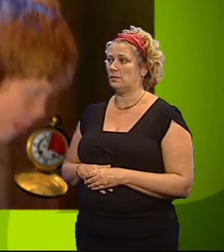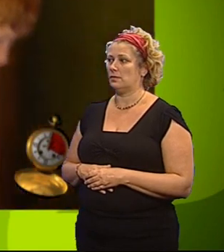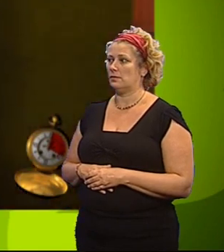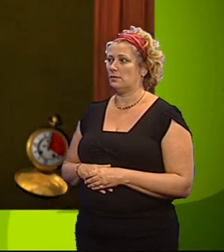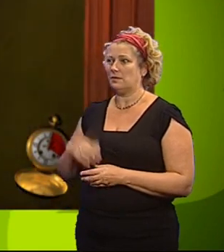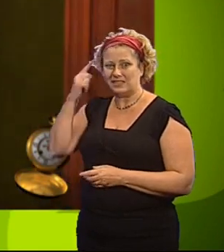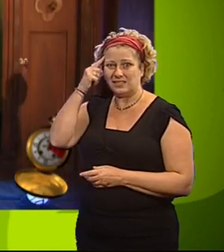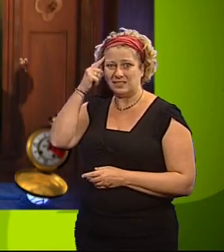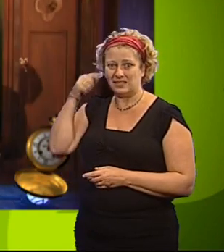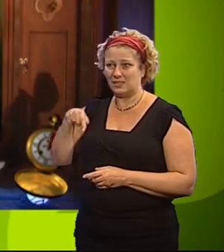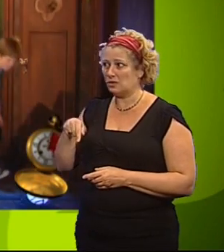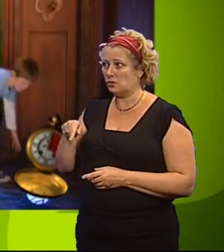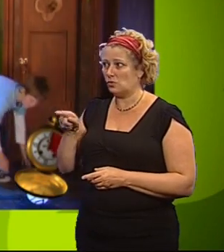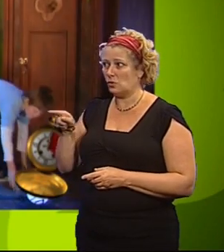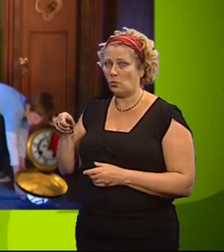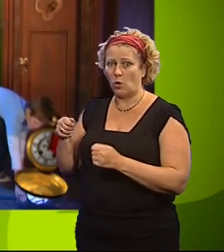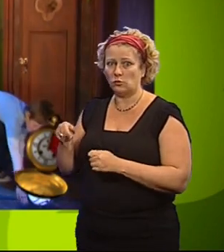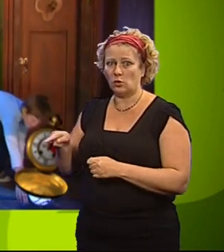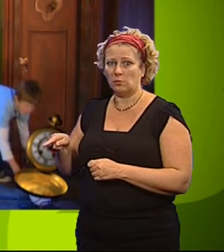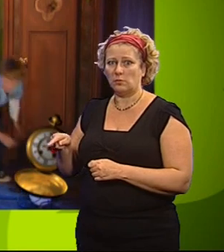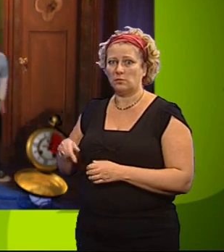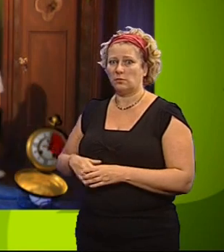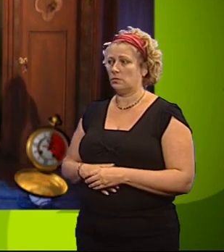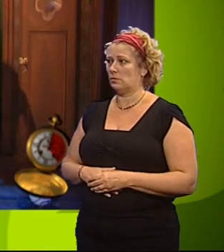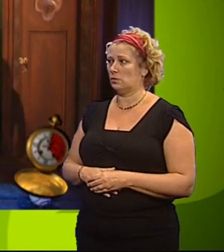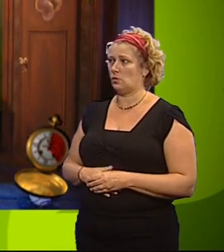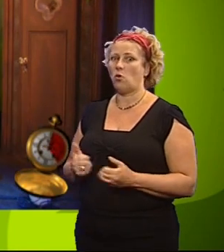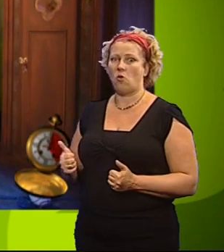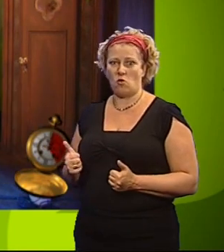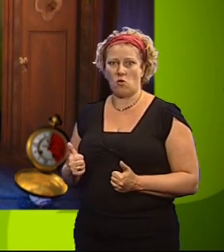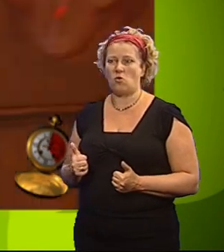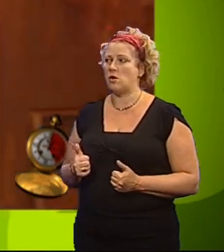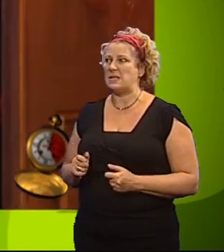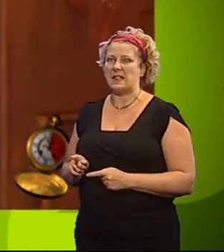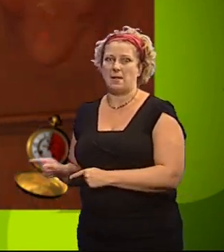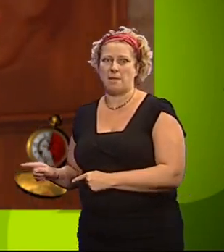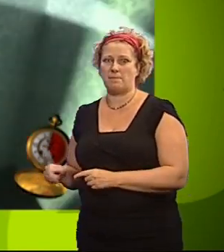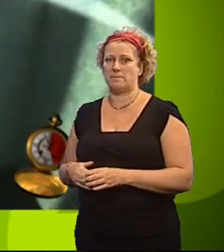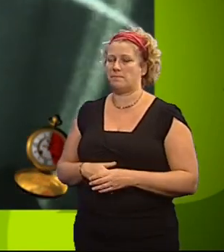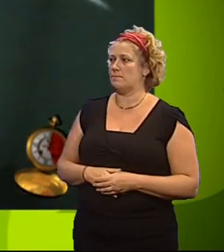Think. That light's outside your wardrobe. That's good. Frame Sam.